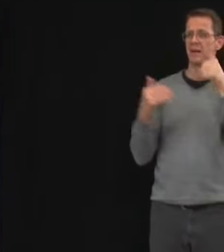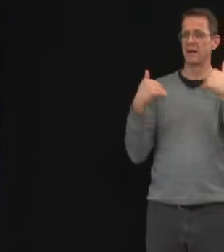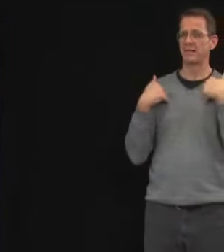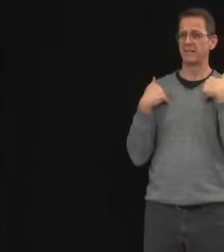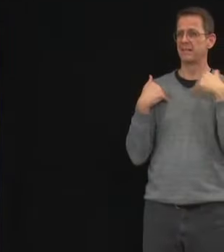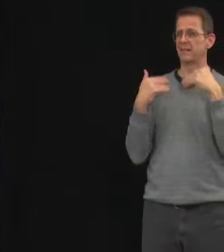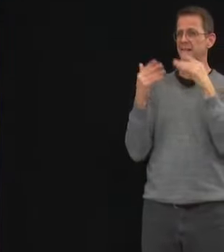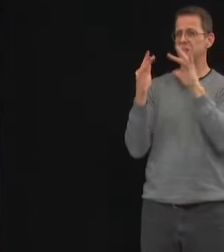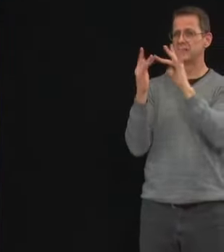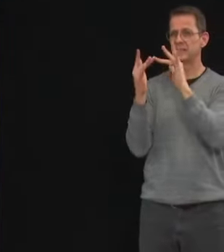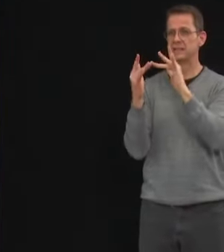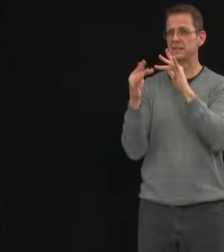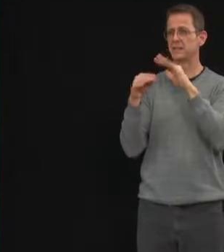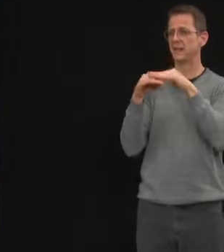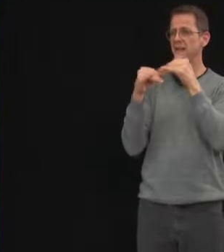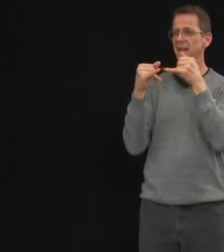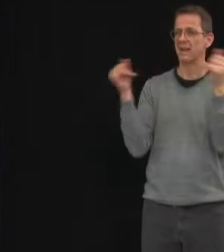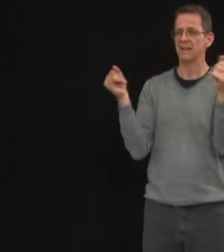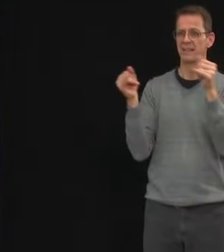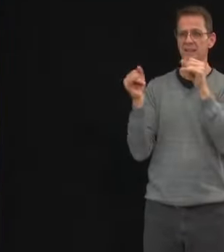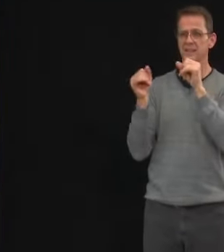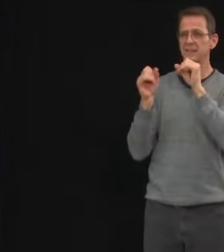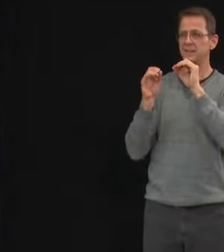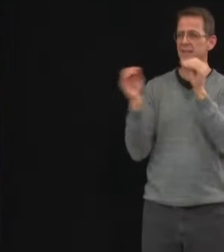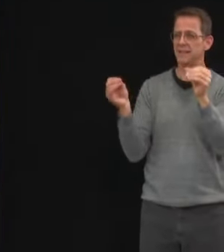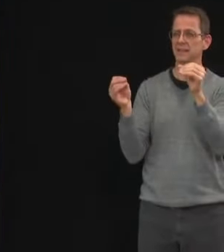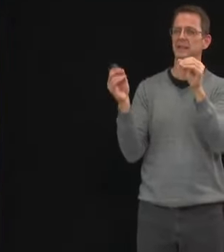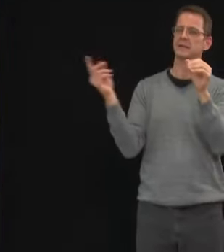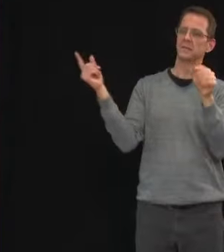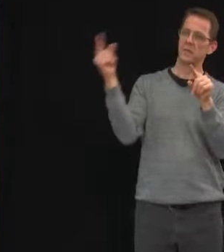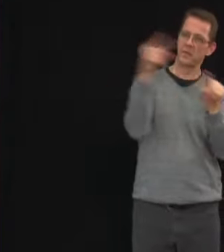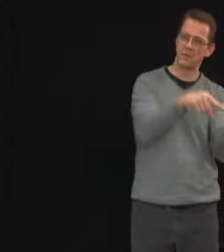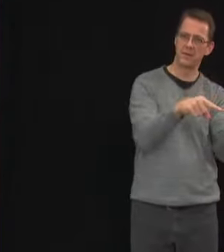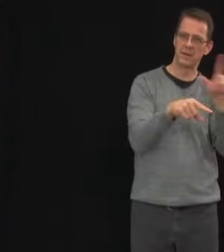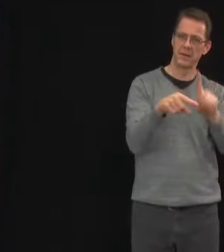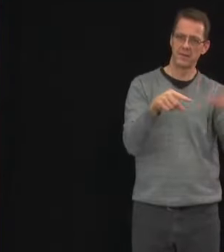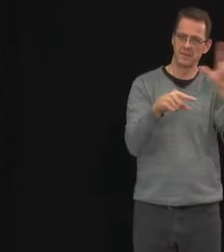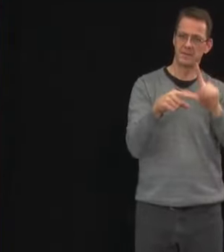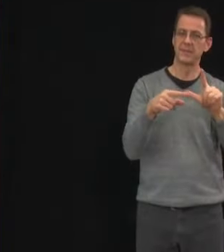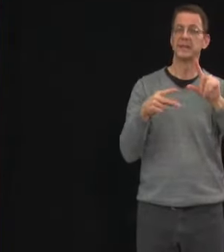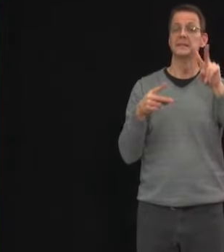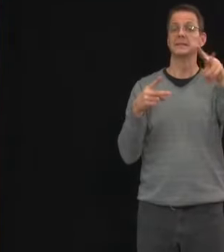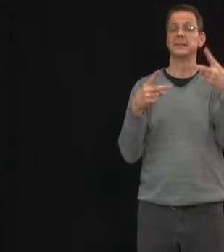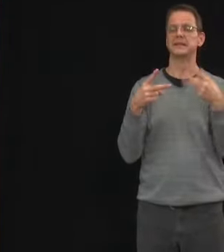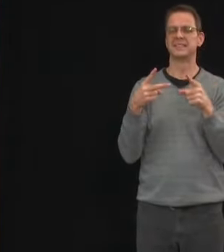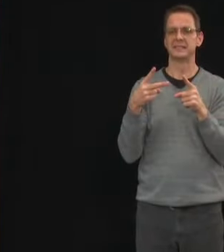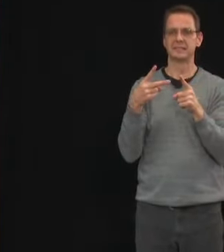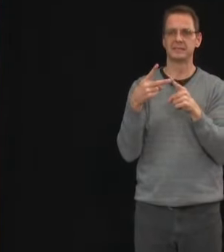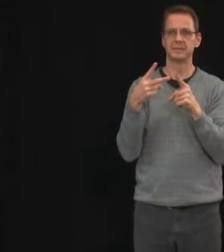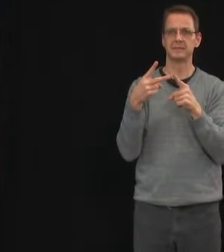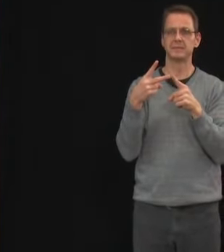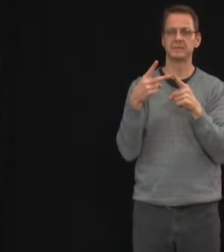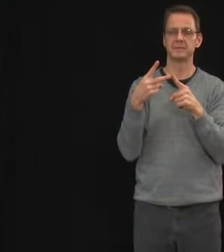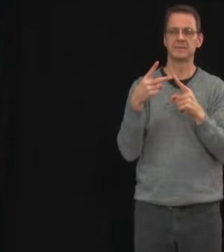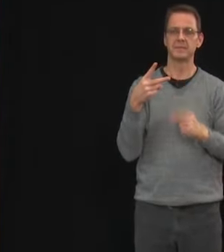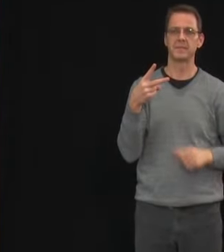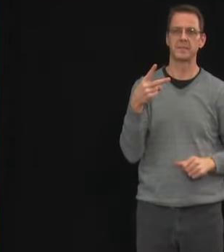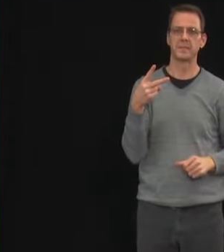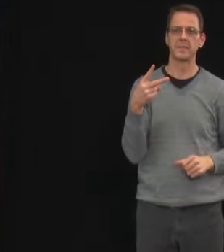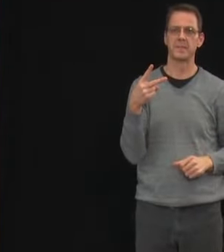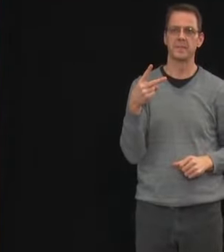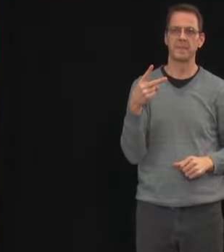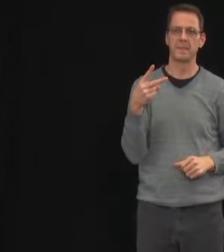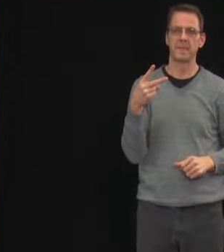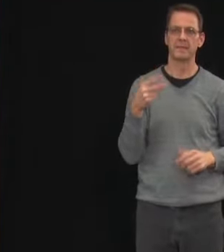now be allowed indoors like Pilates, Tai Chi and indoor climbing. And I know that many Albertans